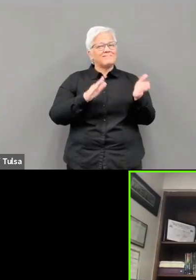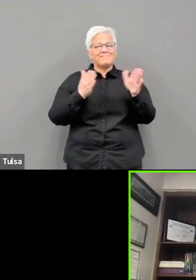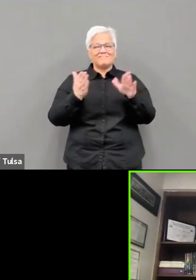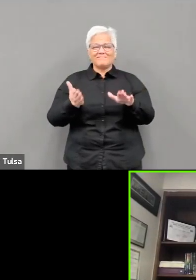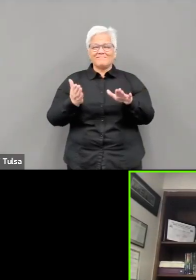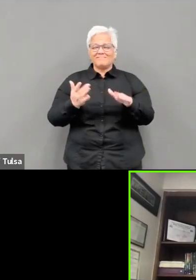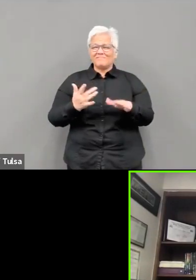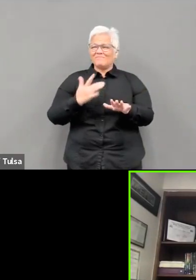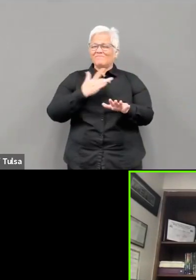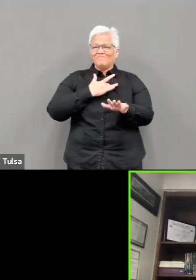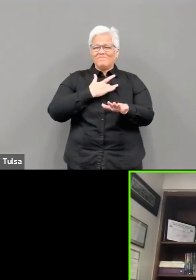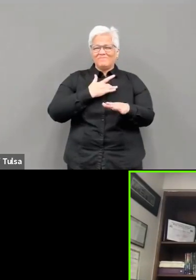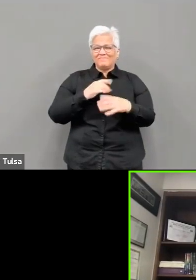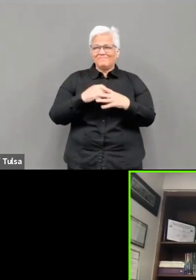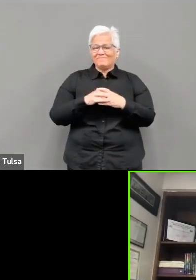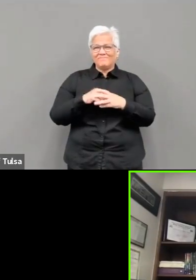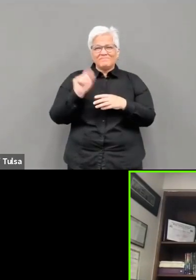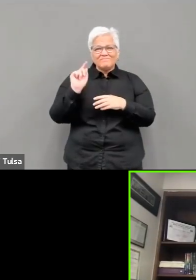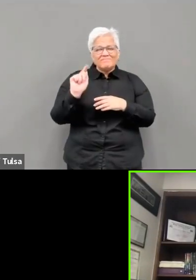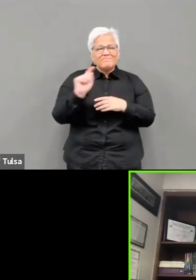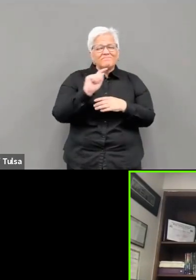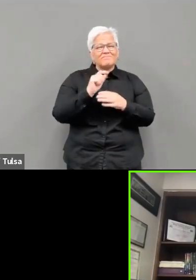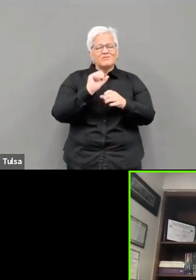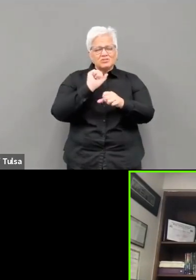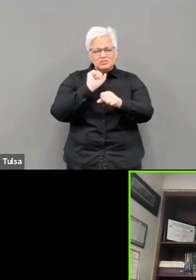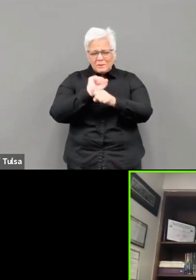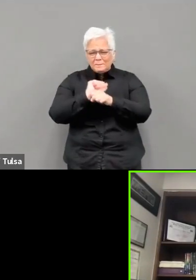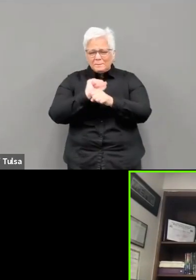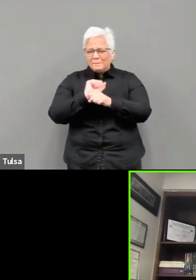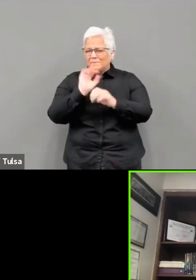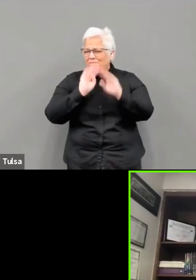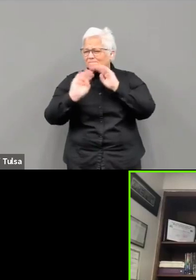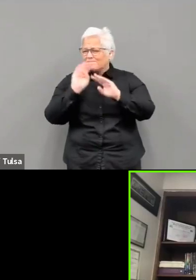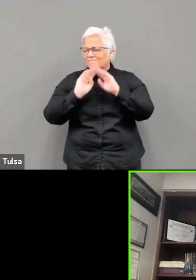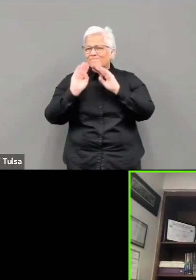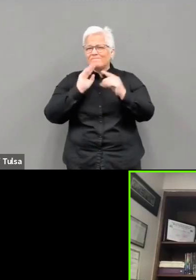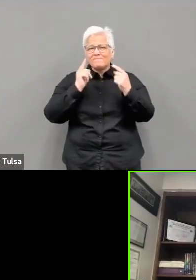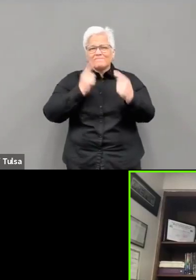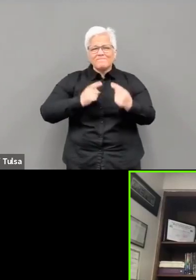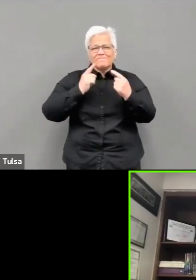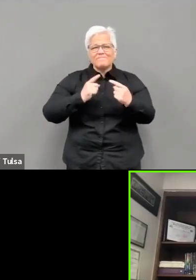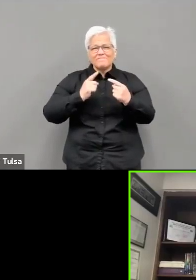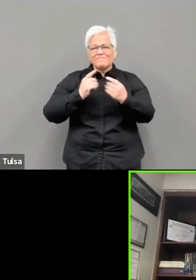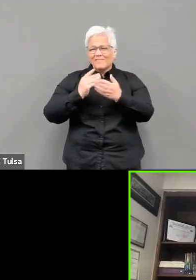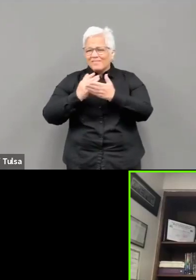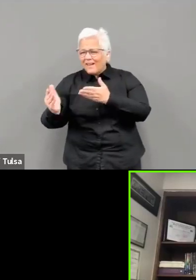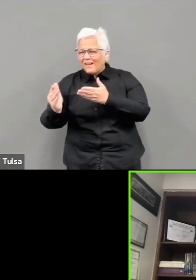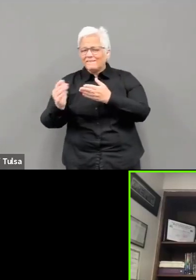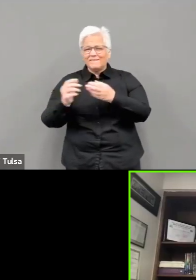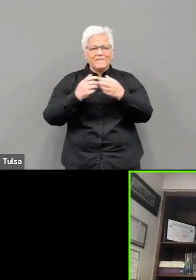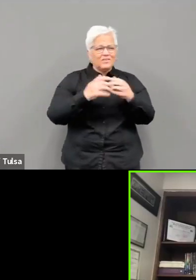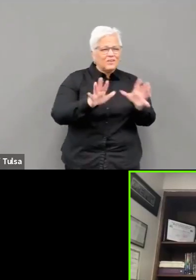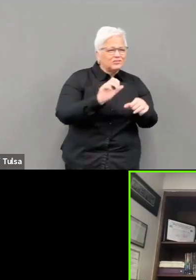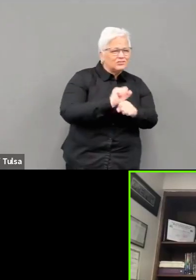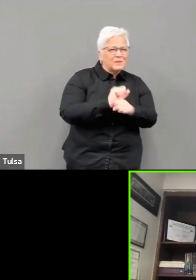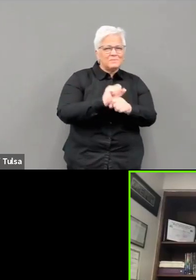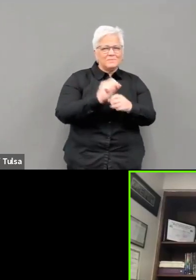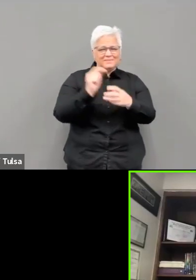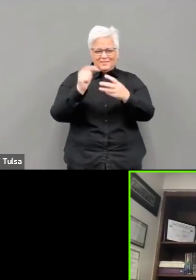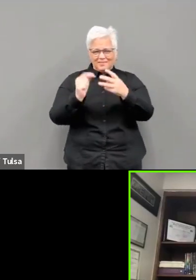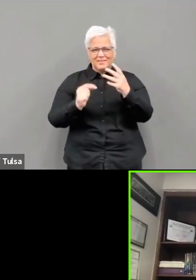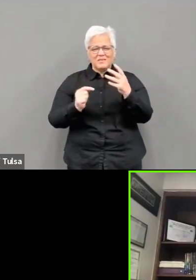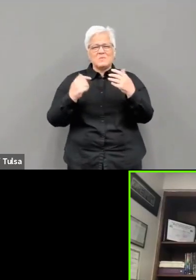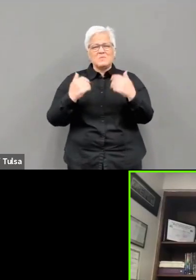missed countless occasions. We've been sequestered into marking important transitions on a screen